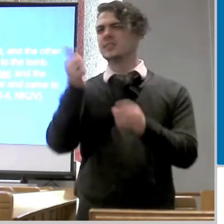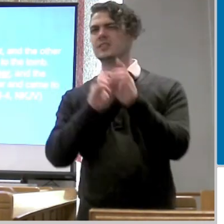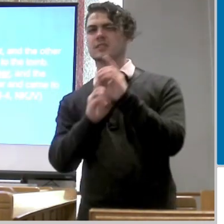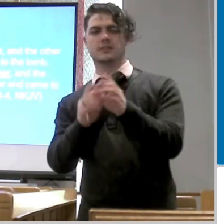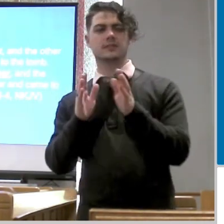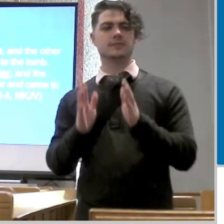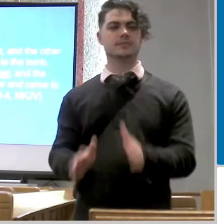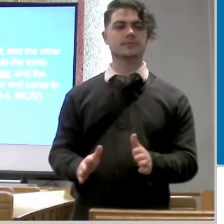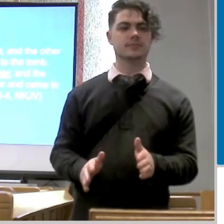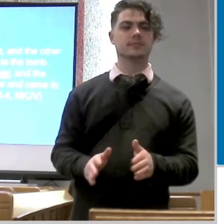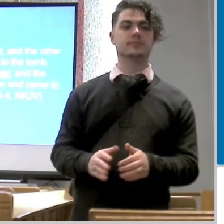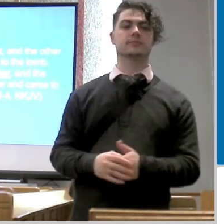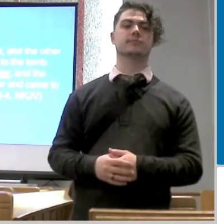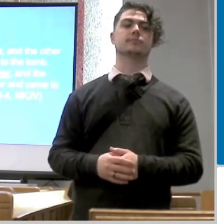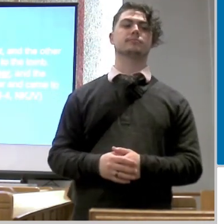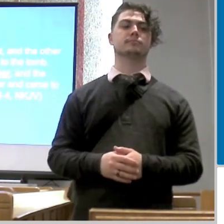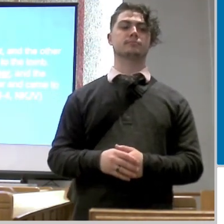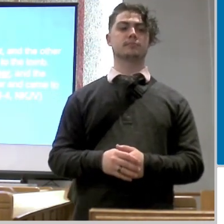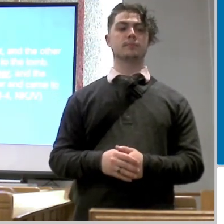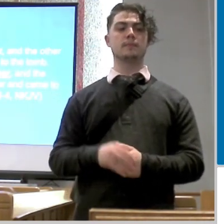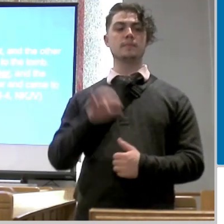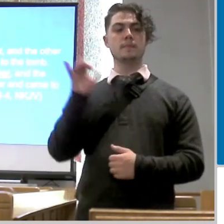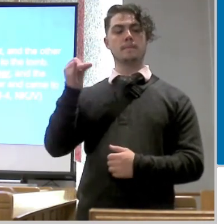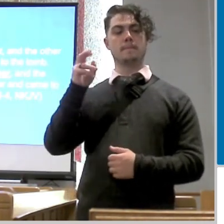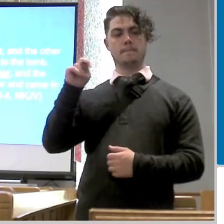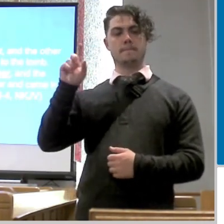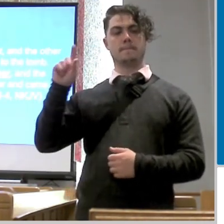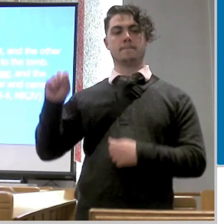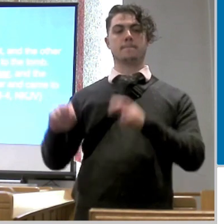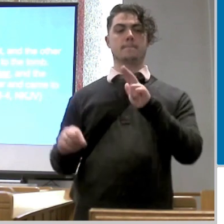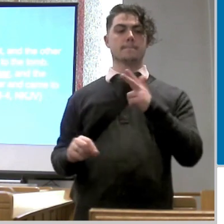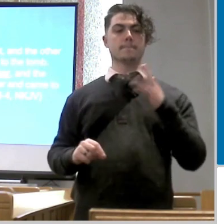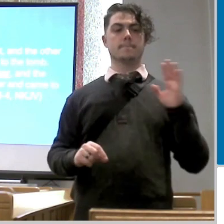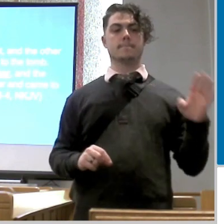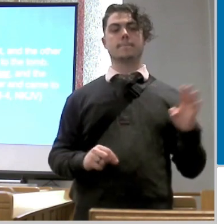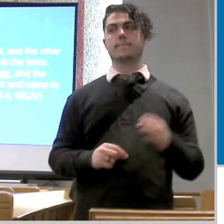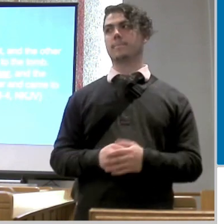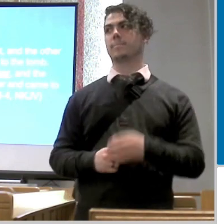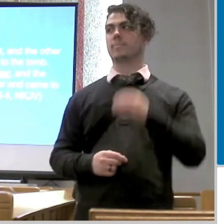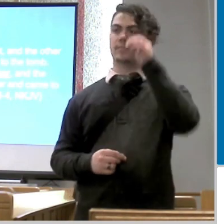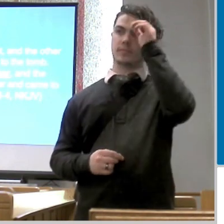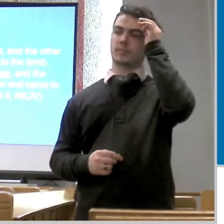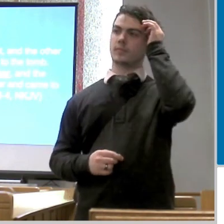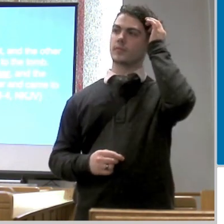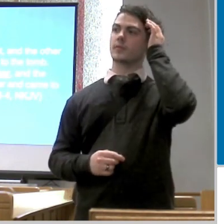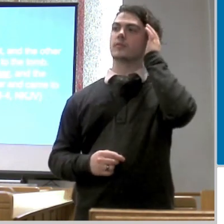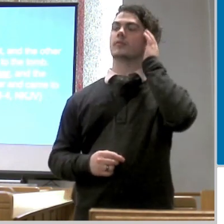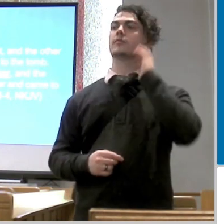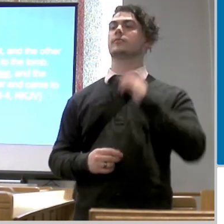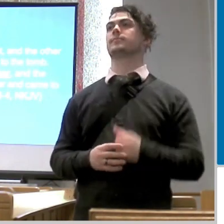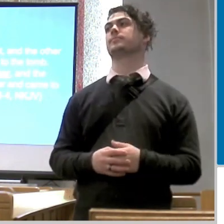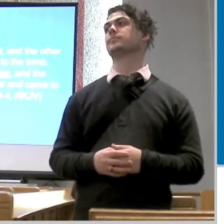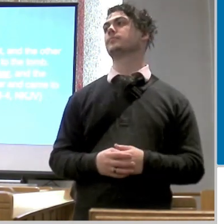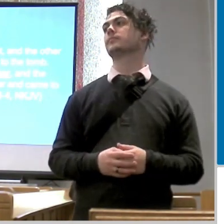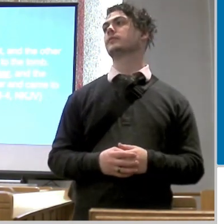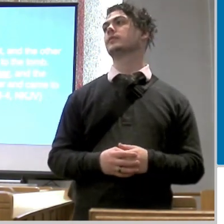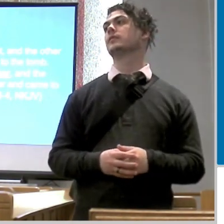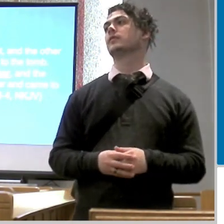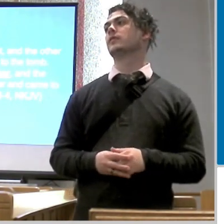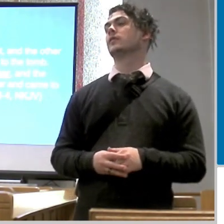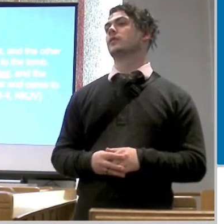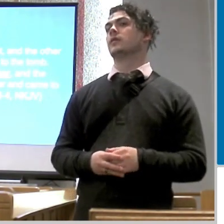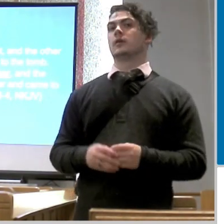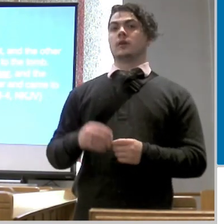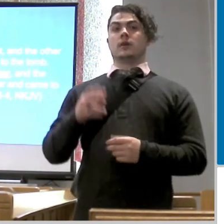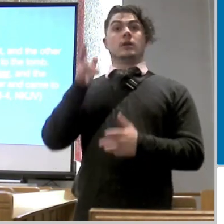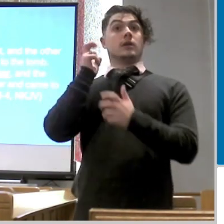and it says here in john chapter 20 verse 3 and 4 peter um and then mary magdalene comes and tells them like hey you know that the tomb is